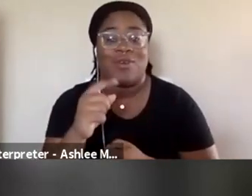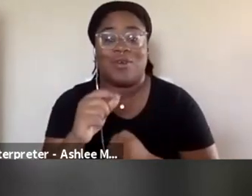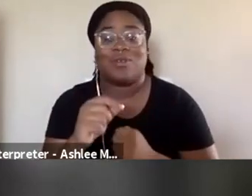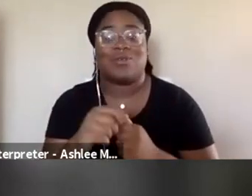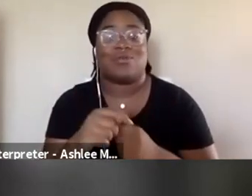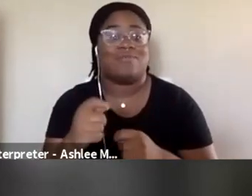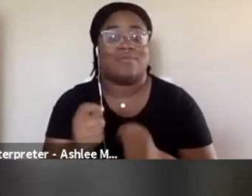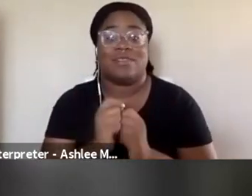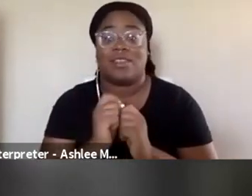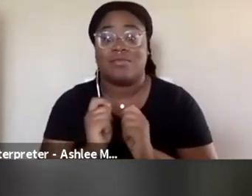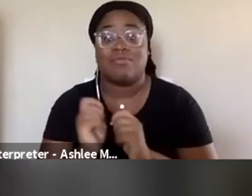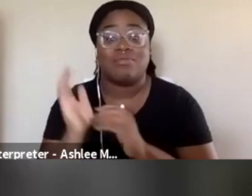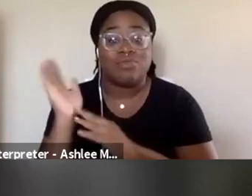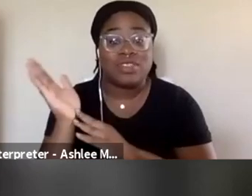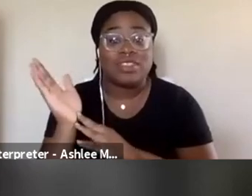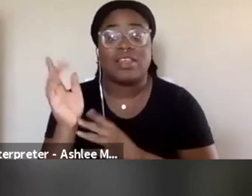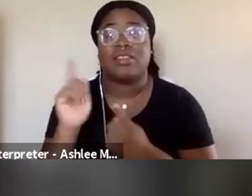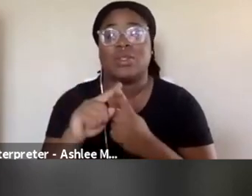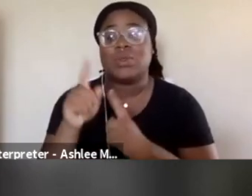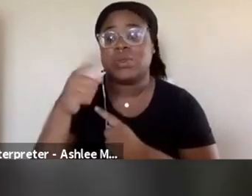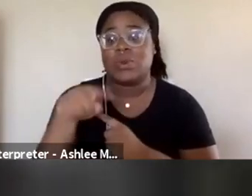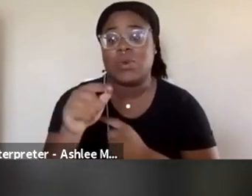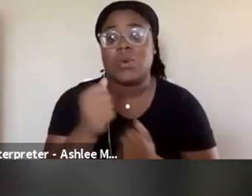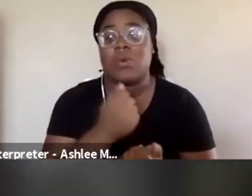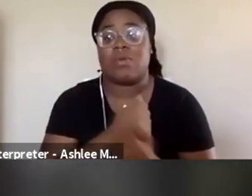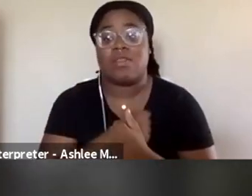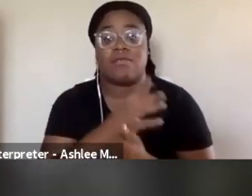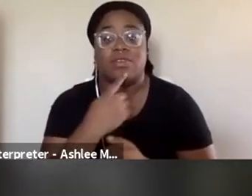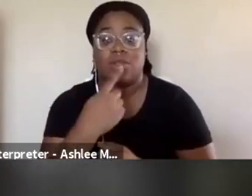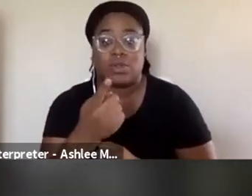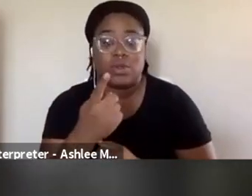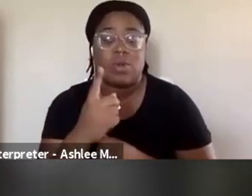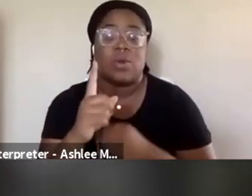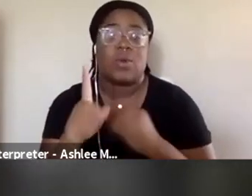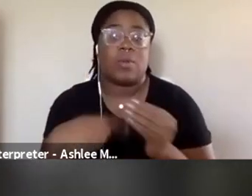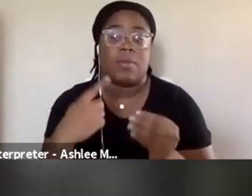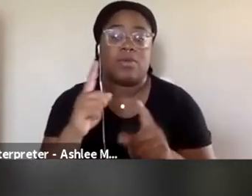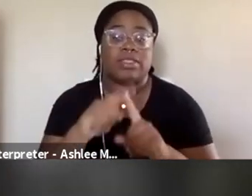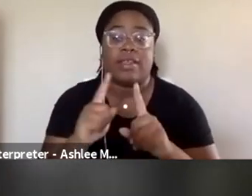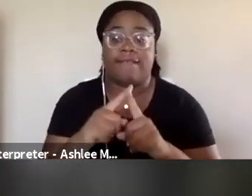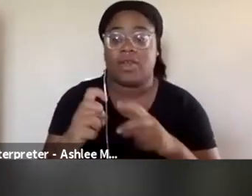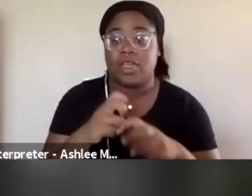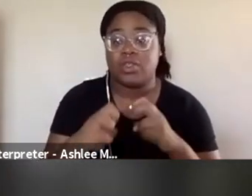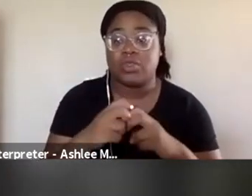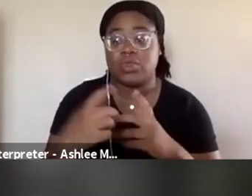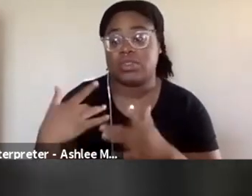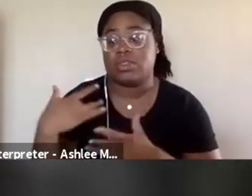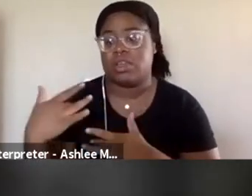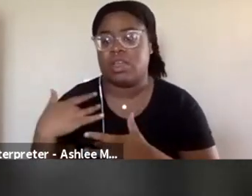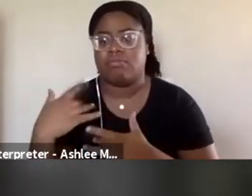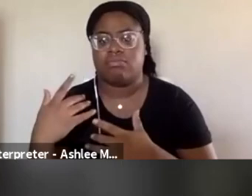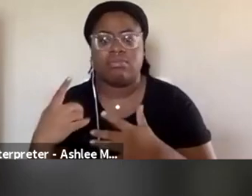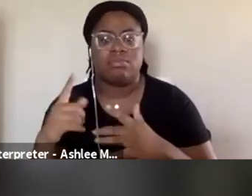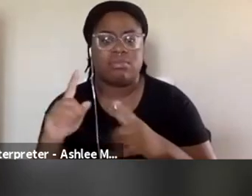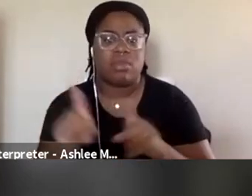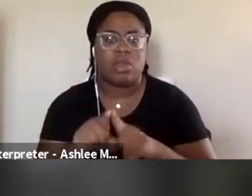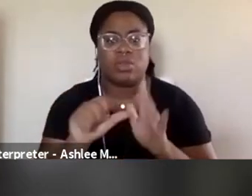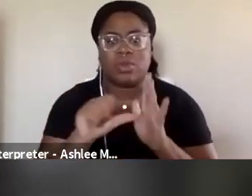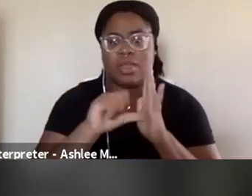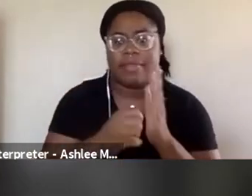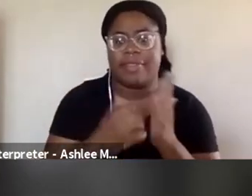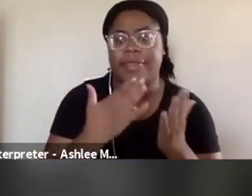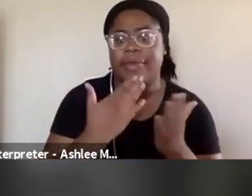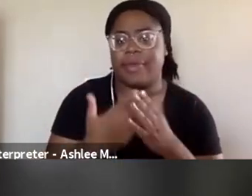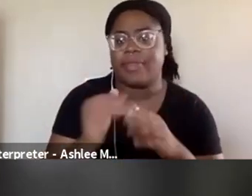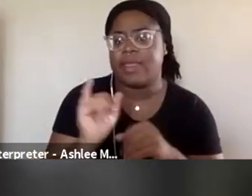would love to talk to you about what issues, what concerns. And also, we want to amplify the good that the industry is doing, because we do know